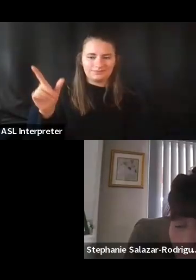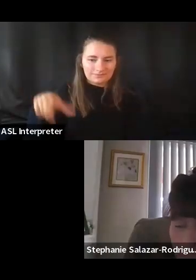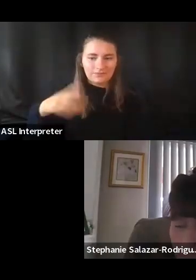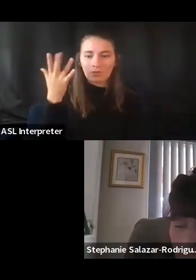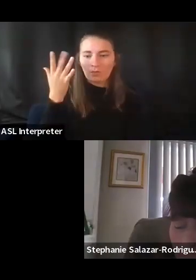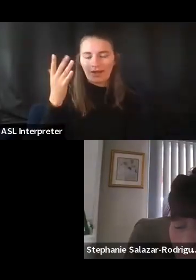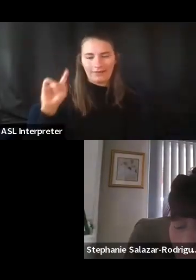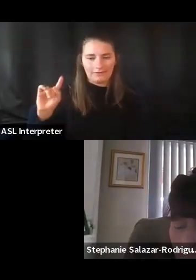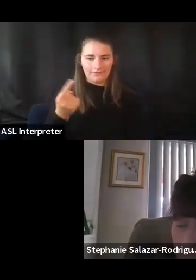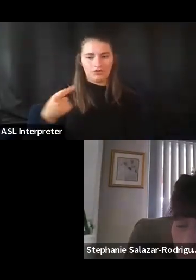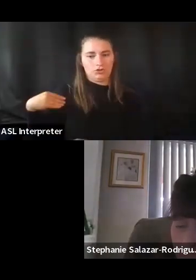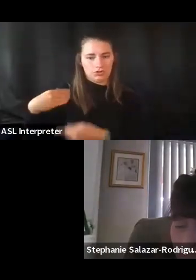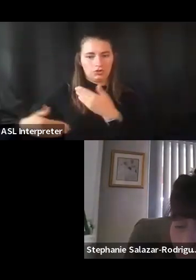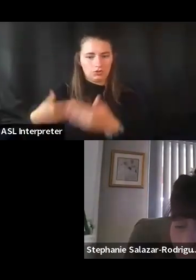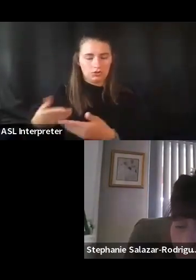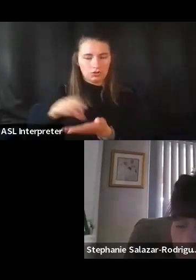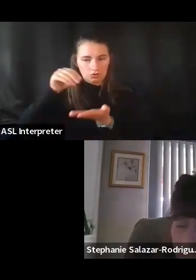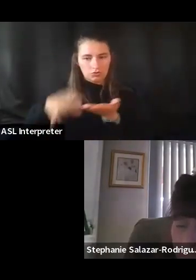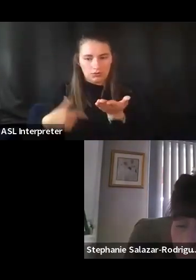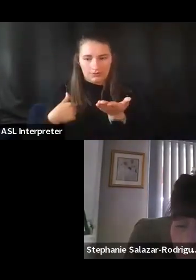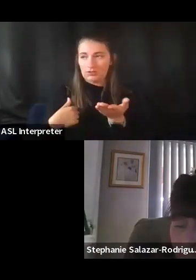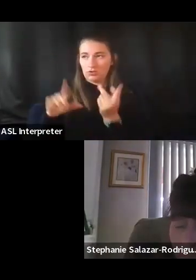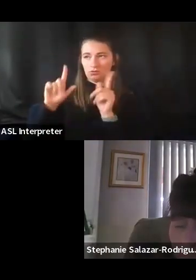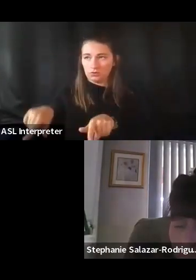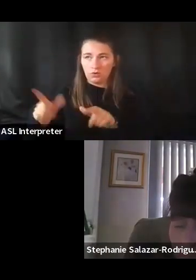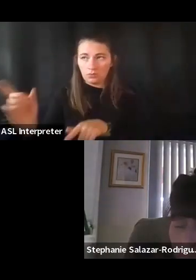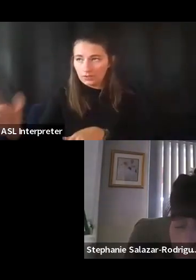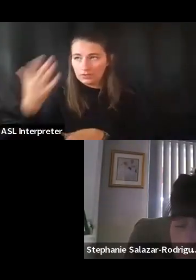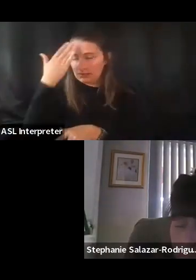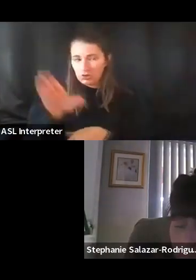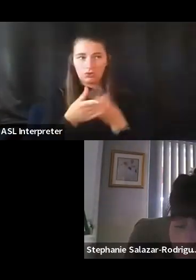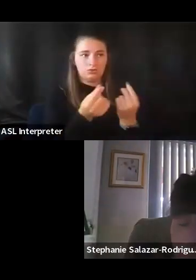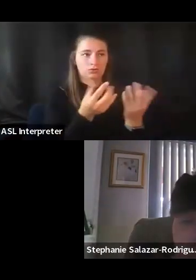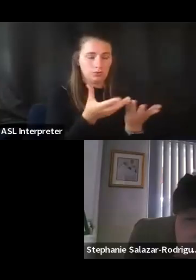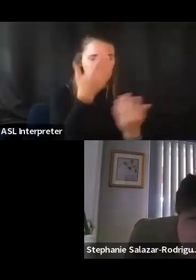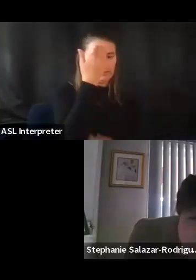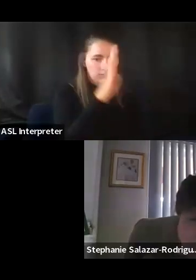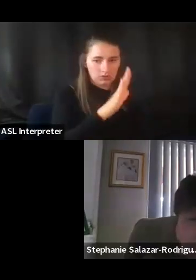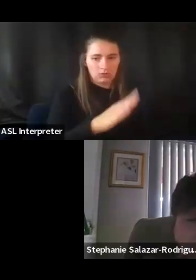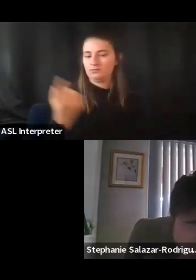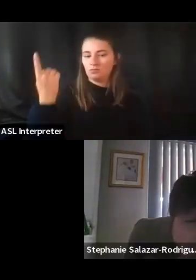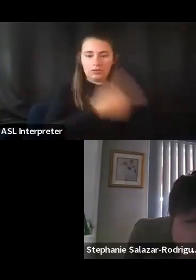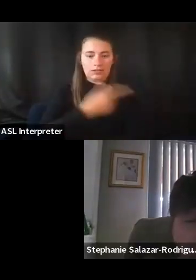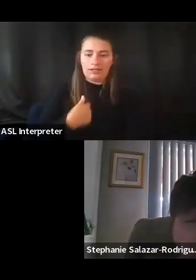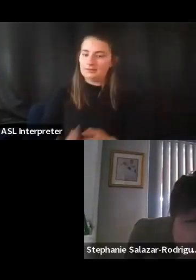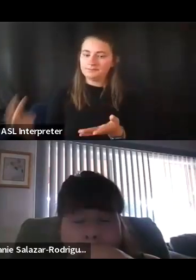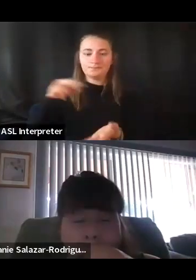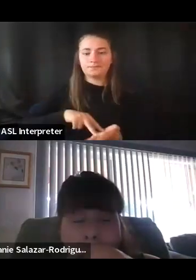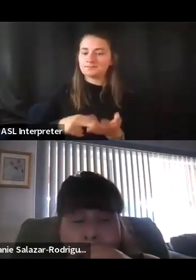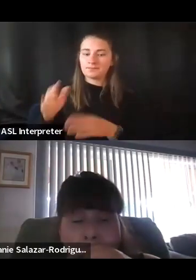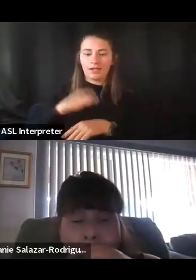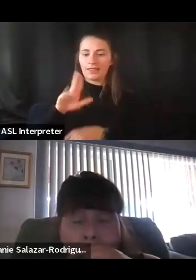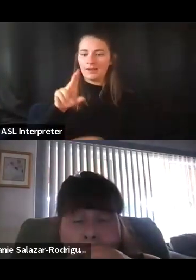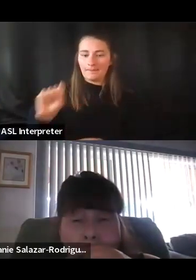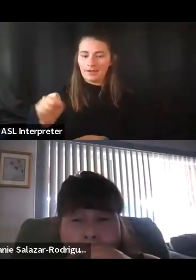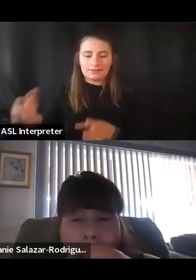student. So I didn't know where to go or what to do. One day I just got up, got on the bus, went